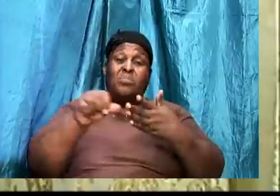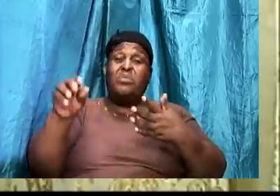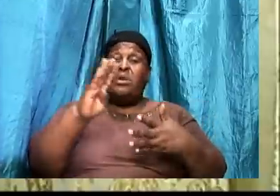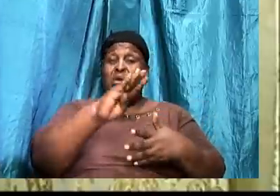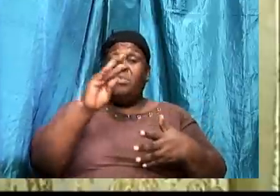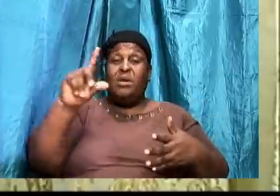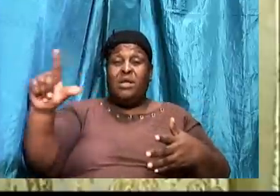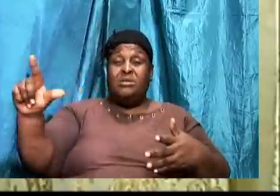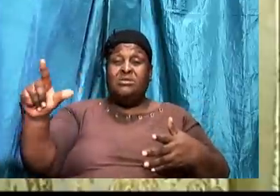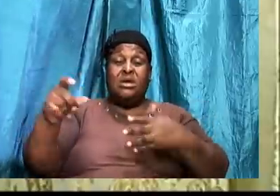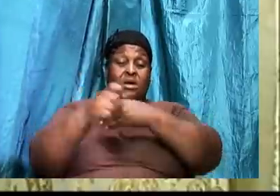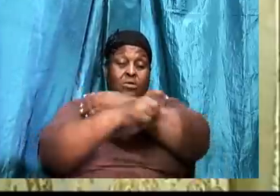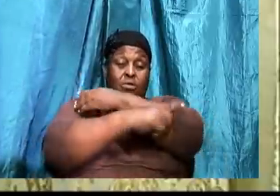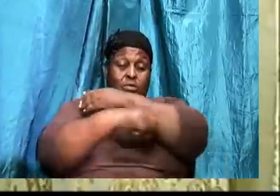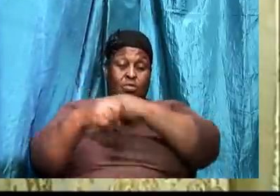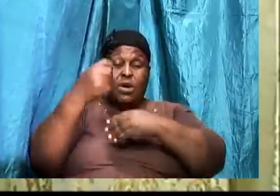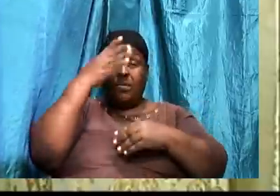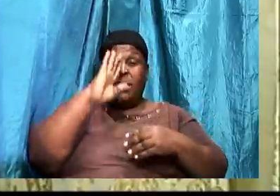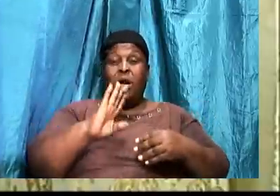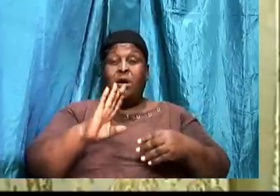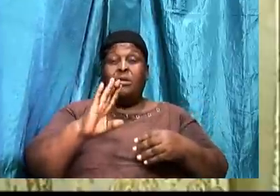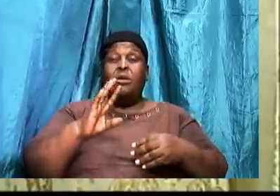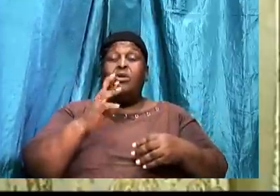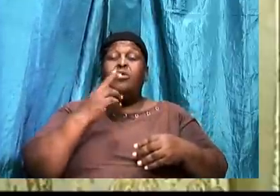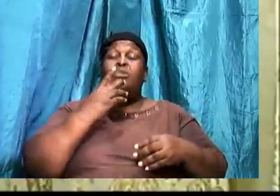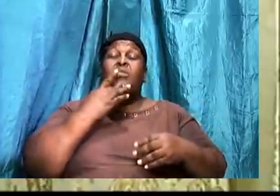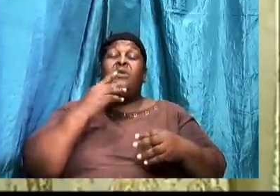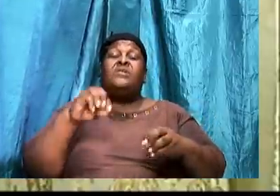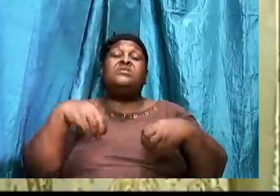Or would you rather. To give him.